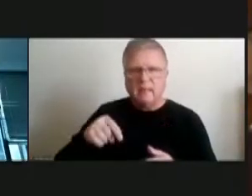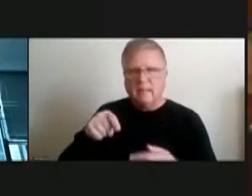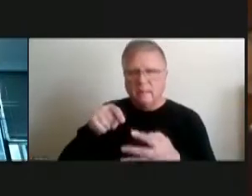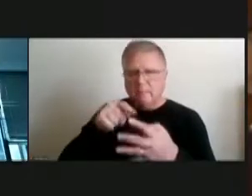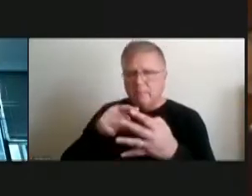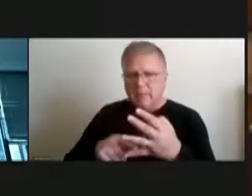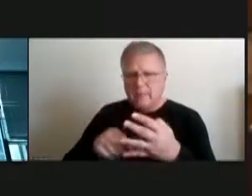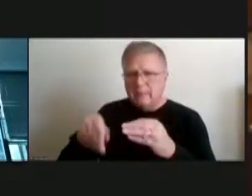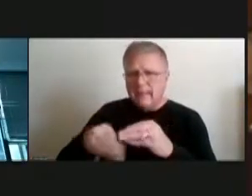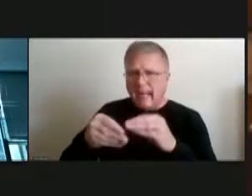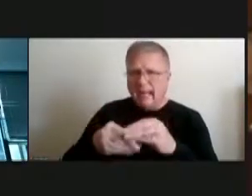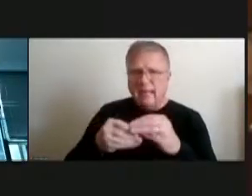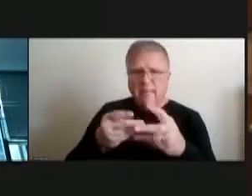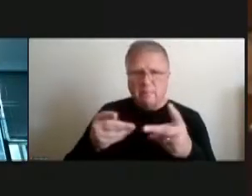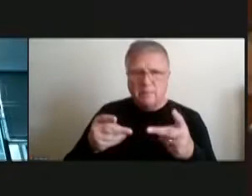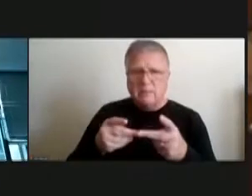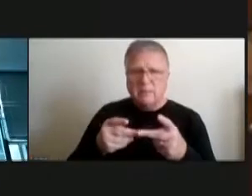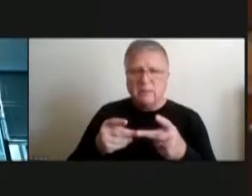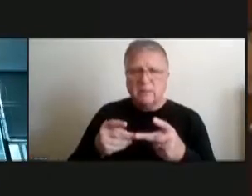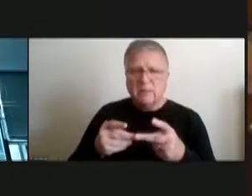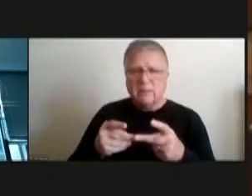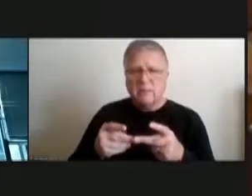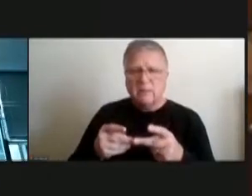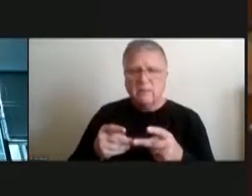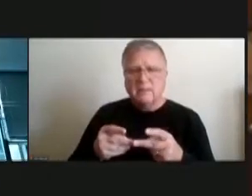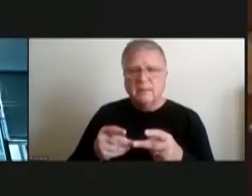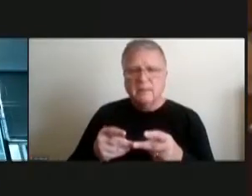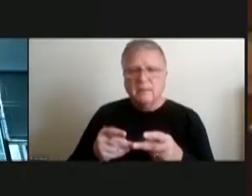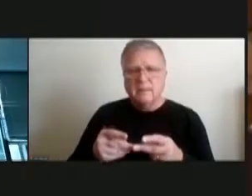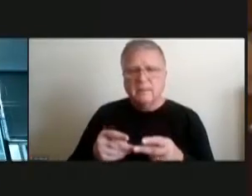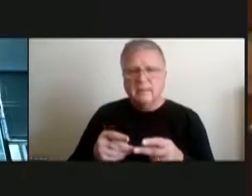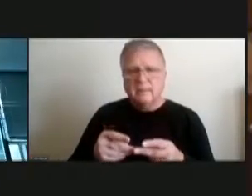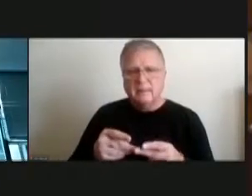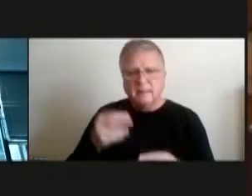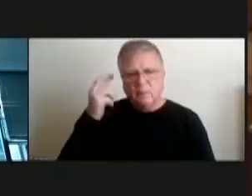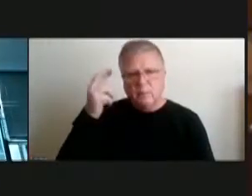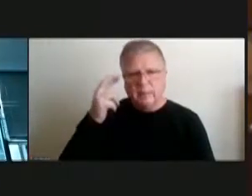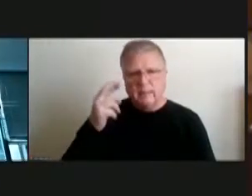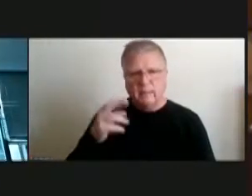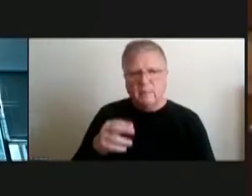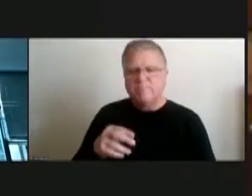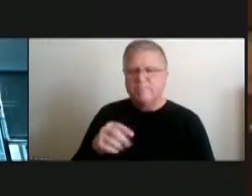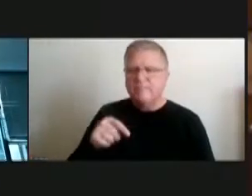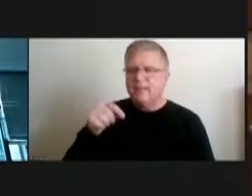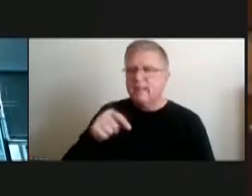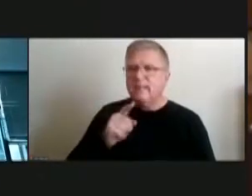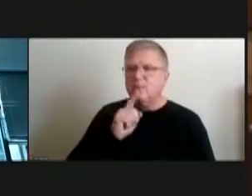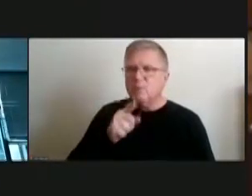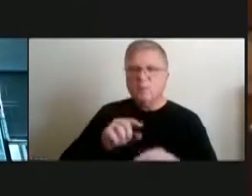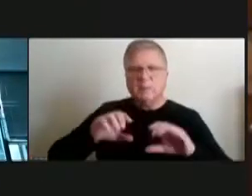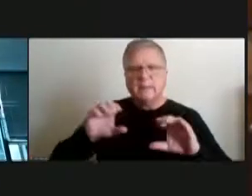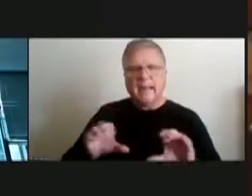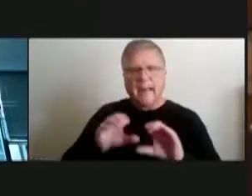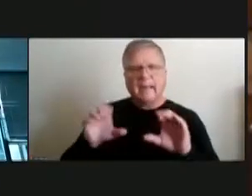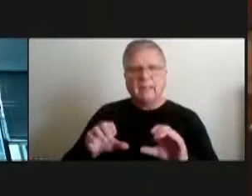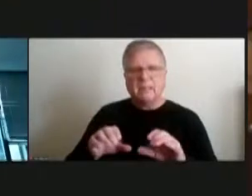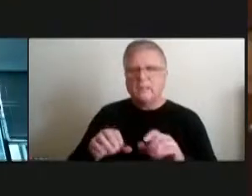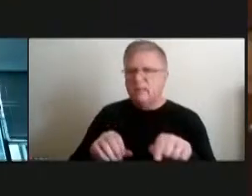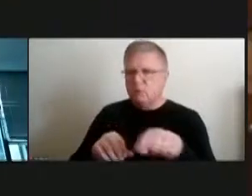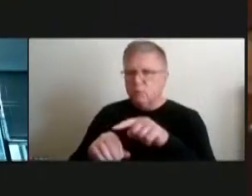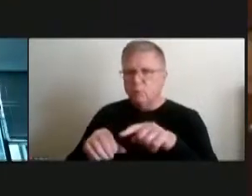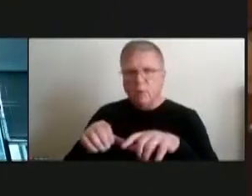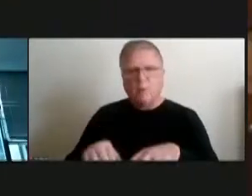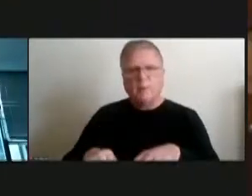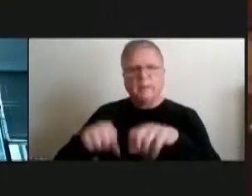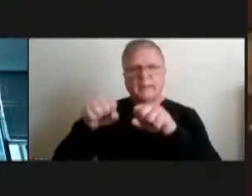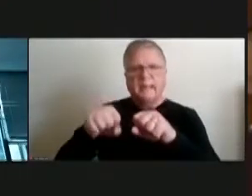the the thought is to this was this was an action that you all took that you're taking that